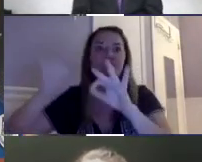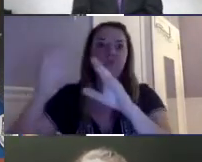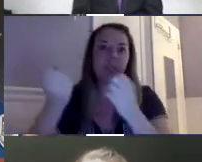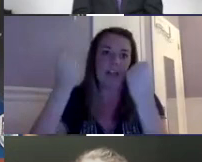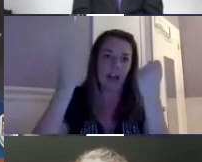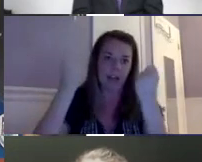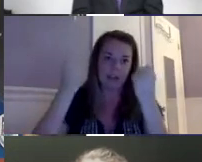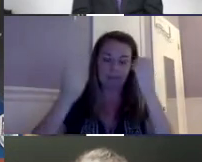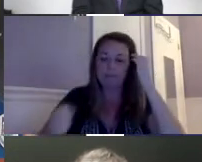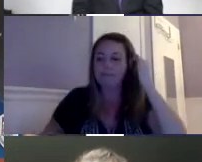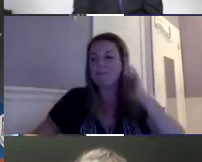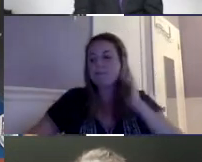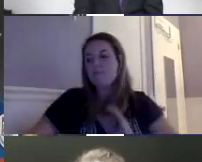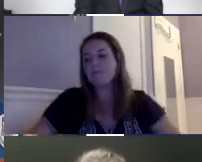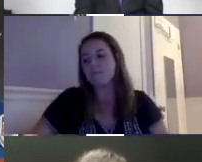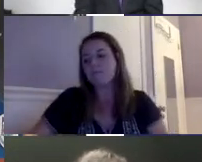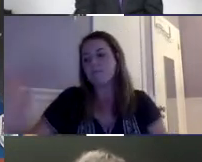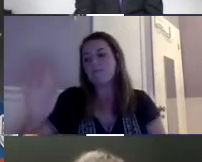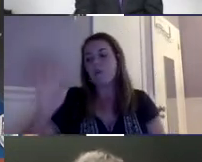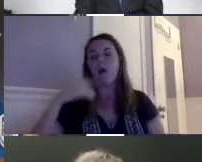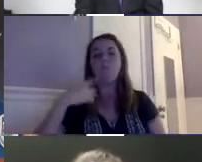when I went to RIT, I picked up sign there.